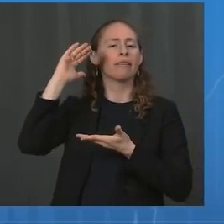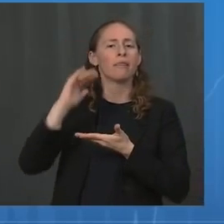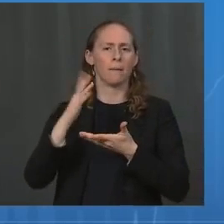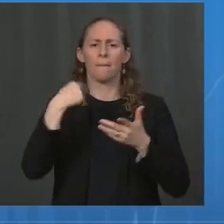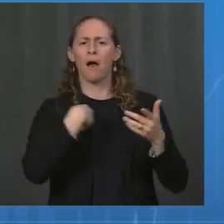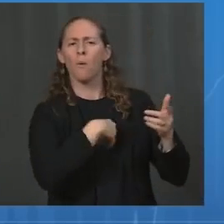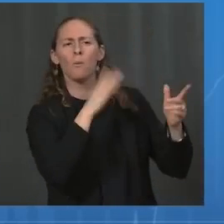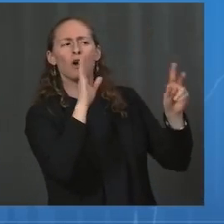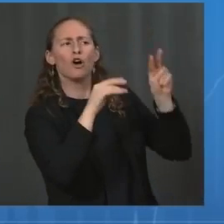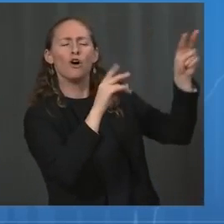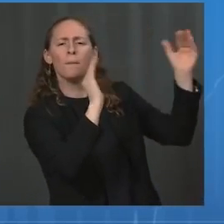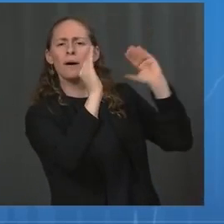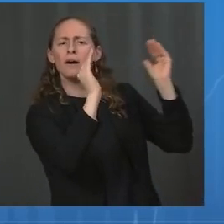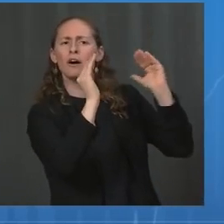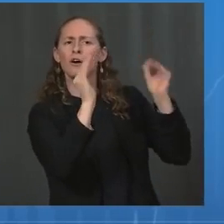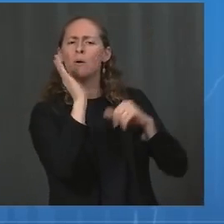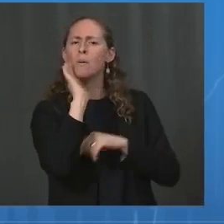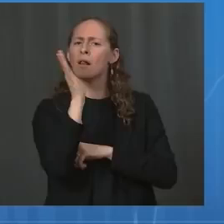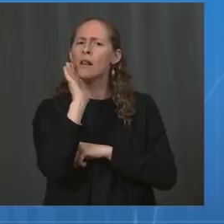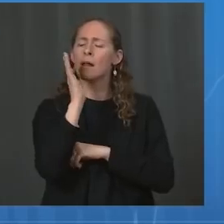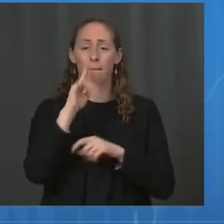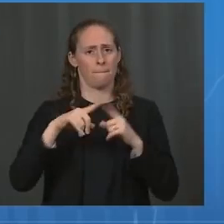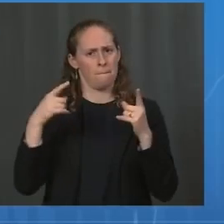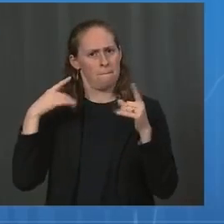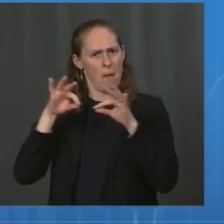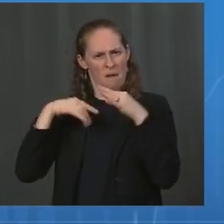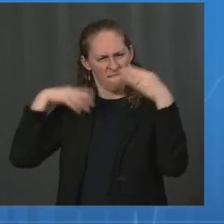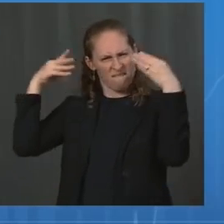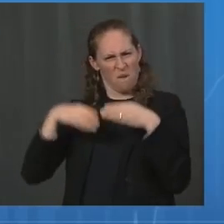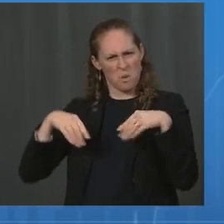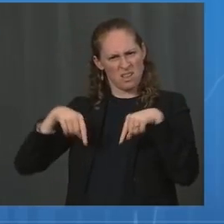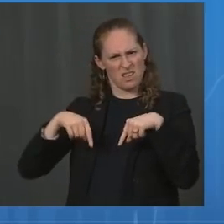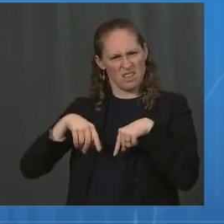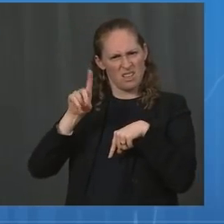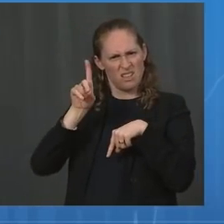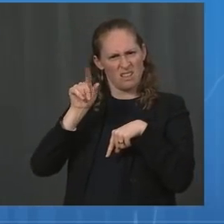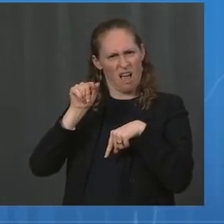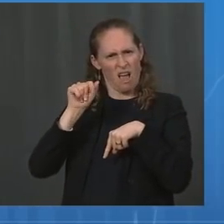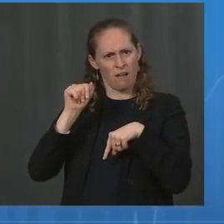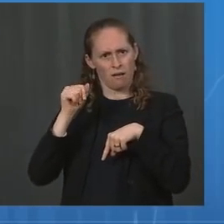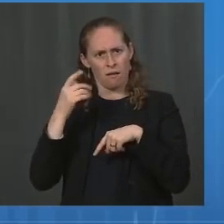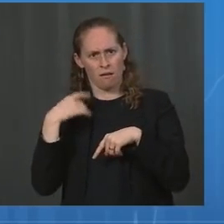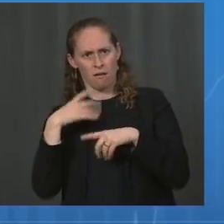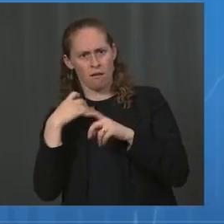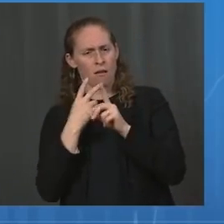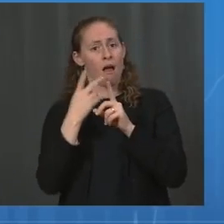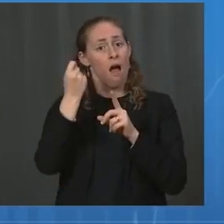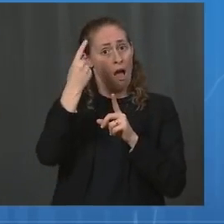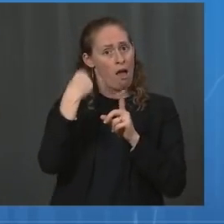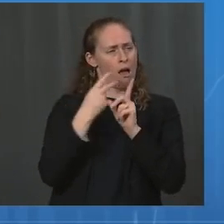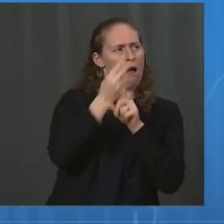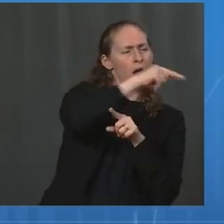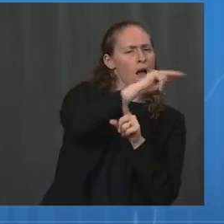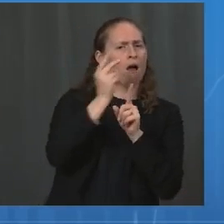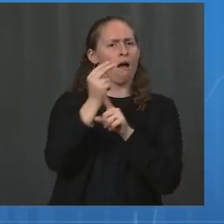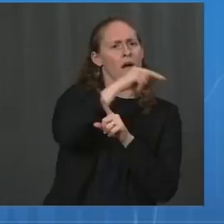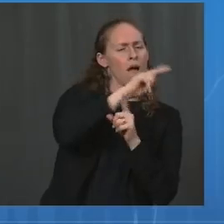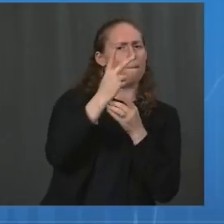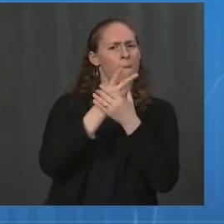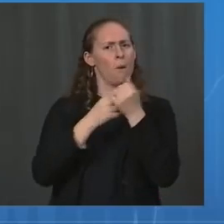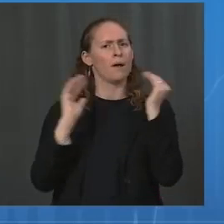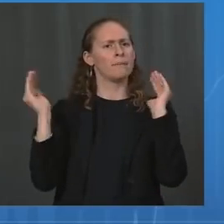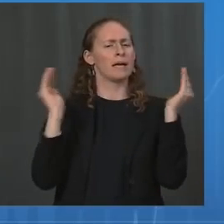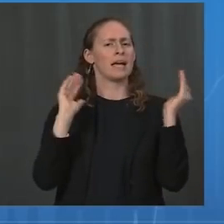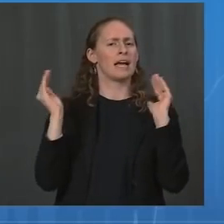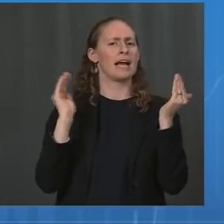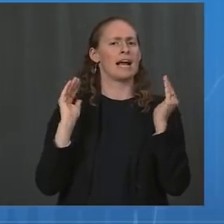is our own data as well as international data that has led us to be concerned that the waning we're seeing for infection will soon